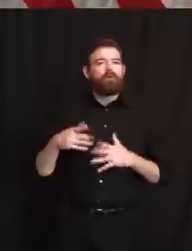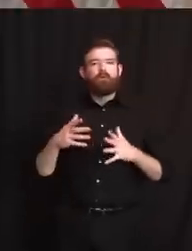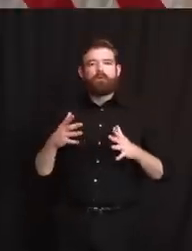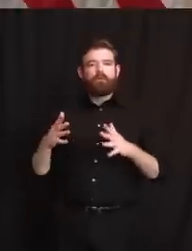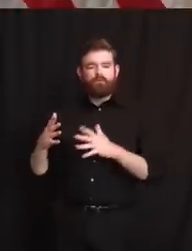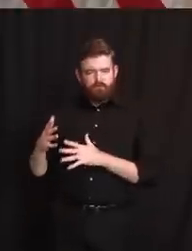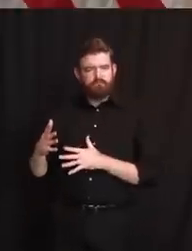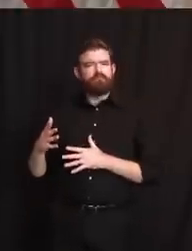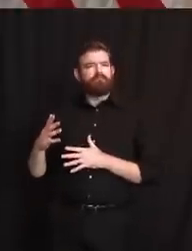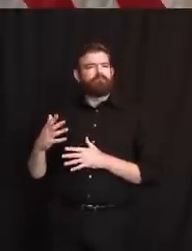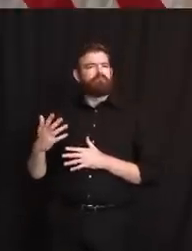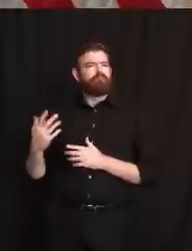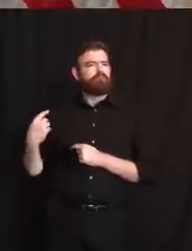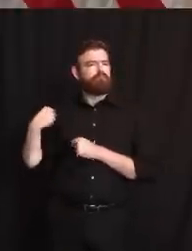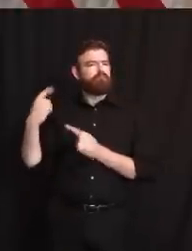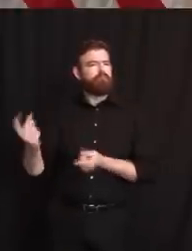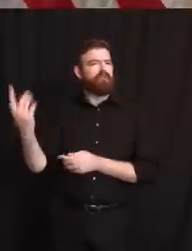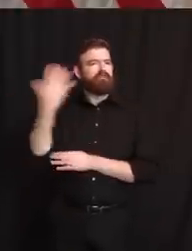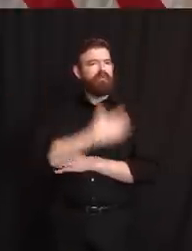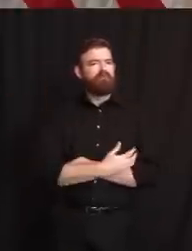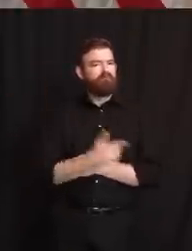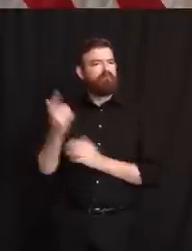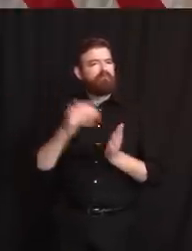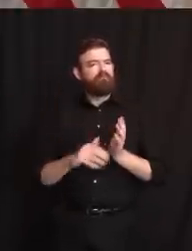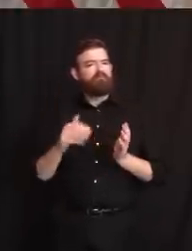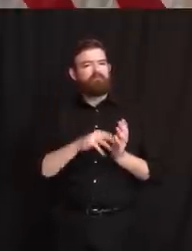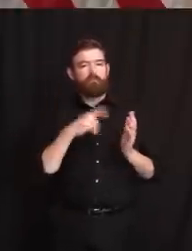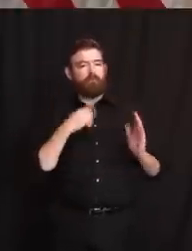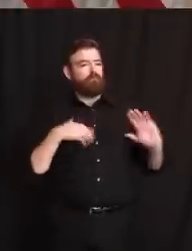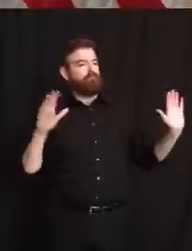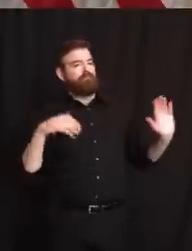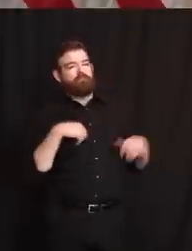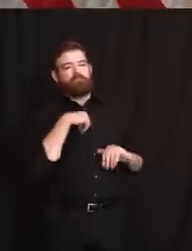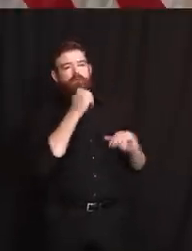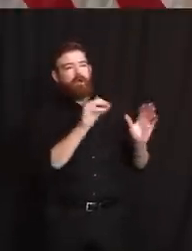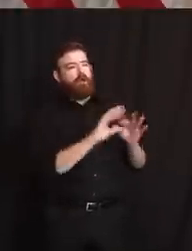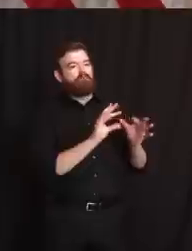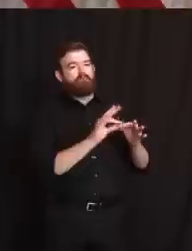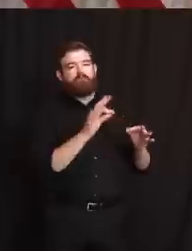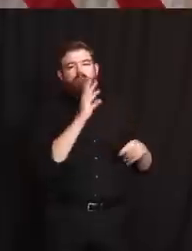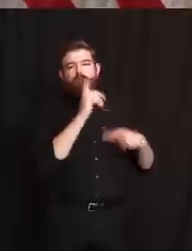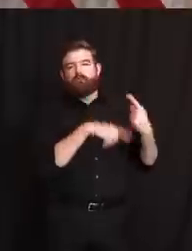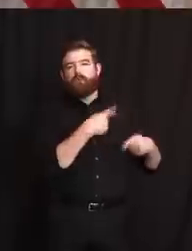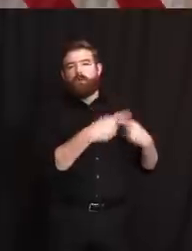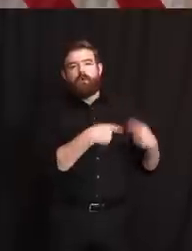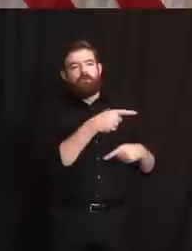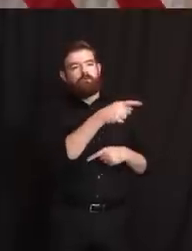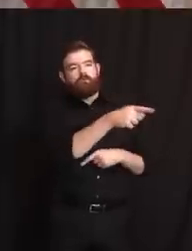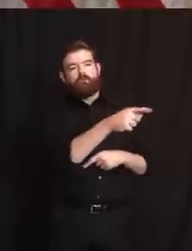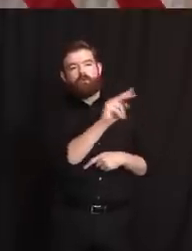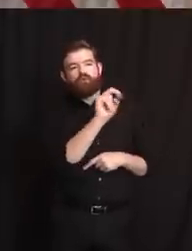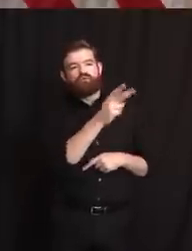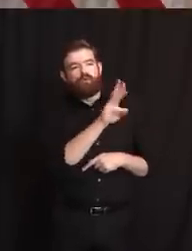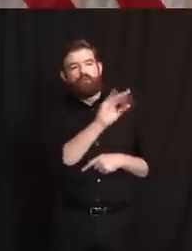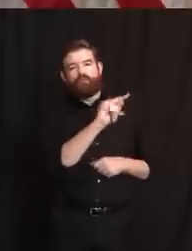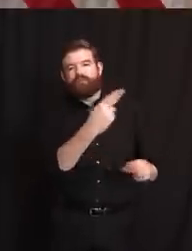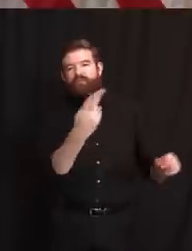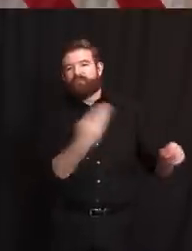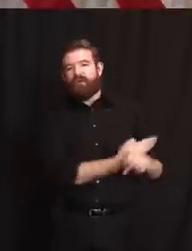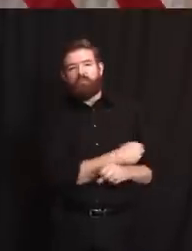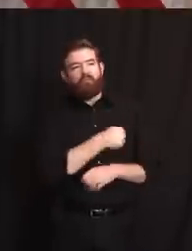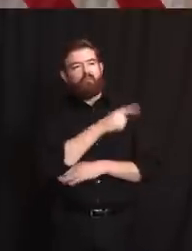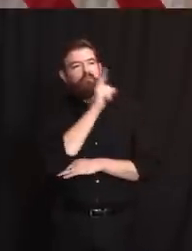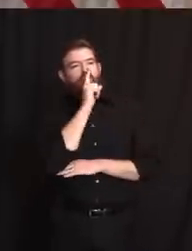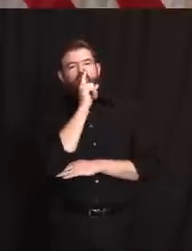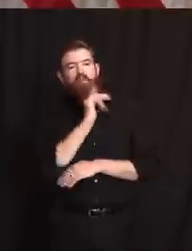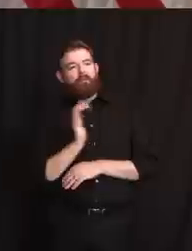you've more than once declined to comment or answer questions about why Mr. Newarth was fired, citing a policy to not